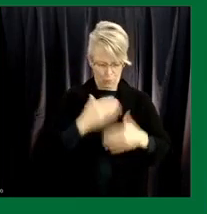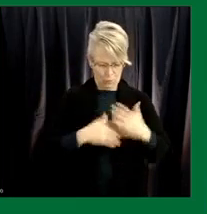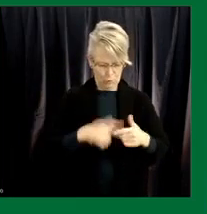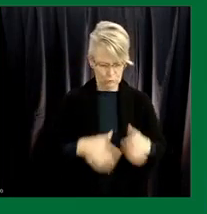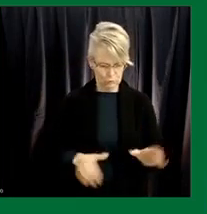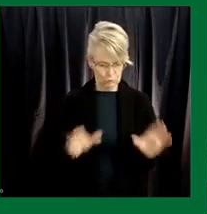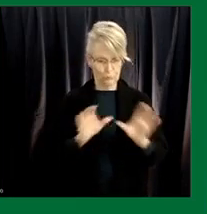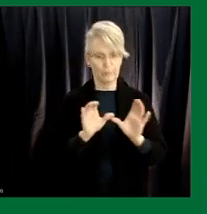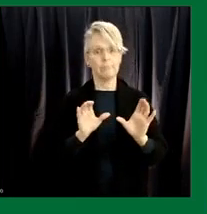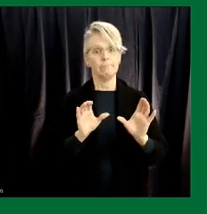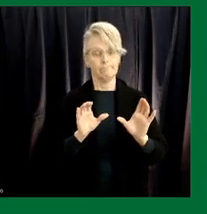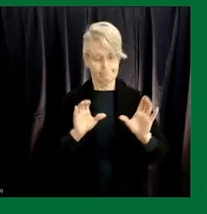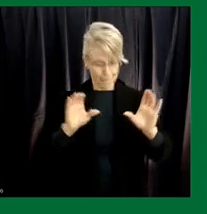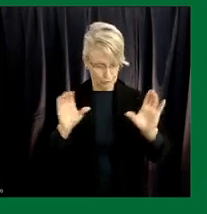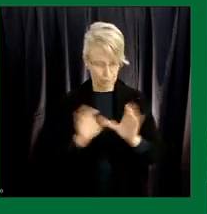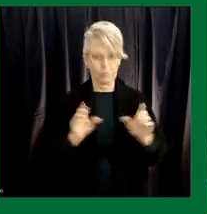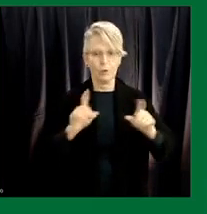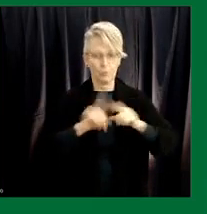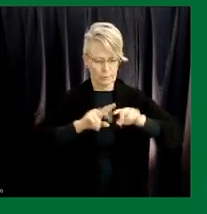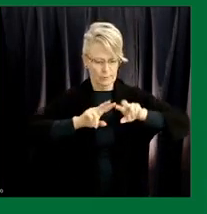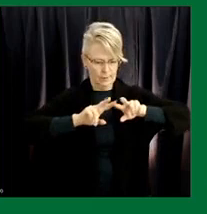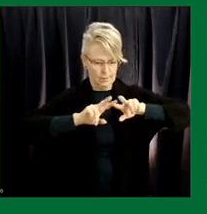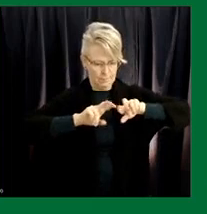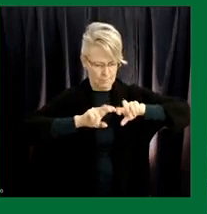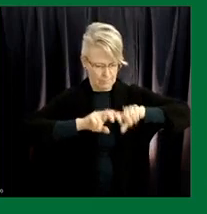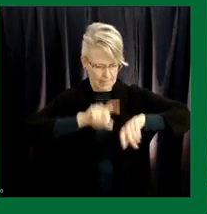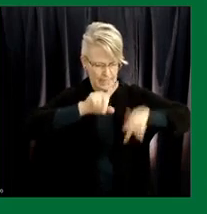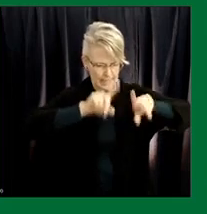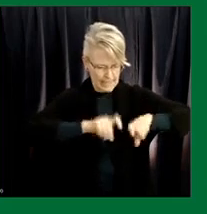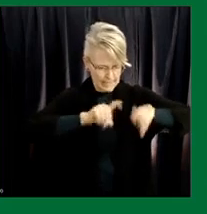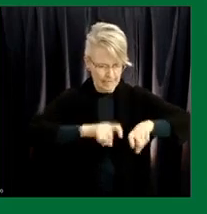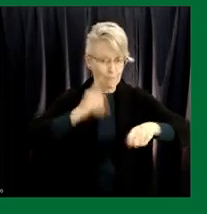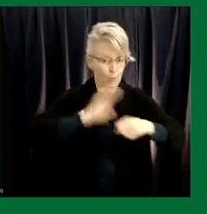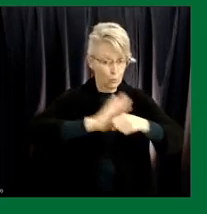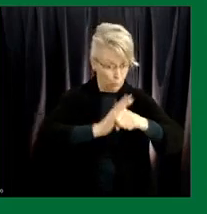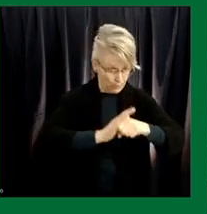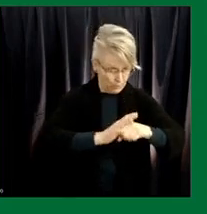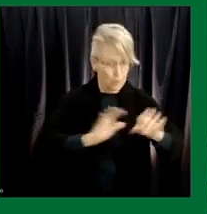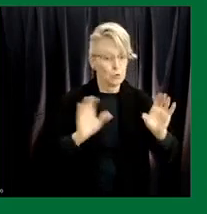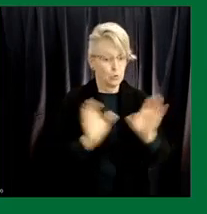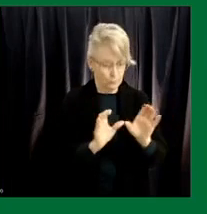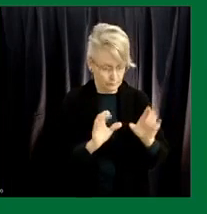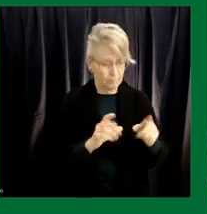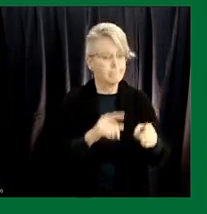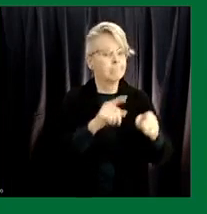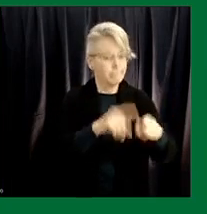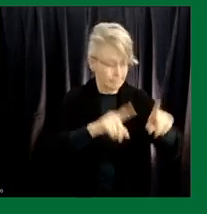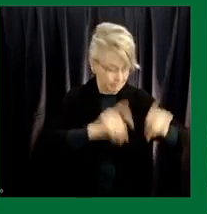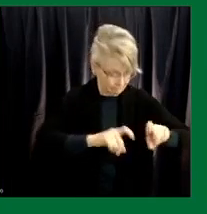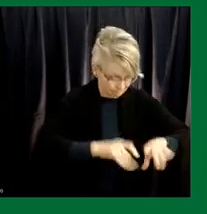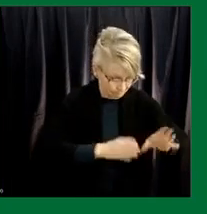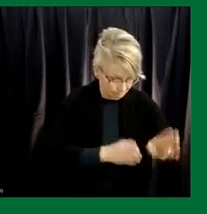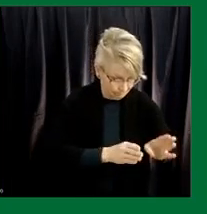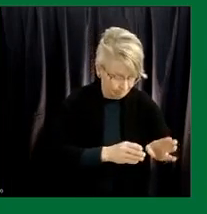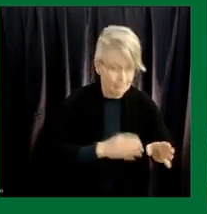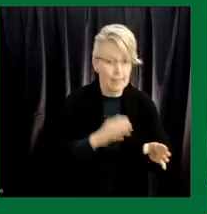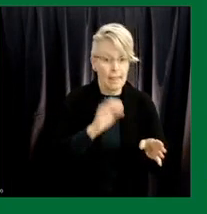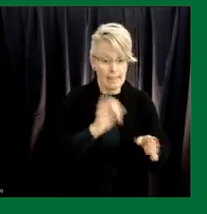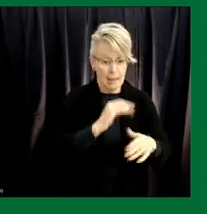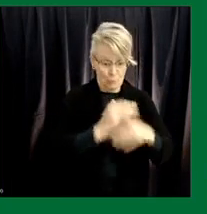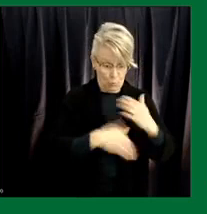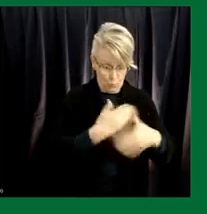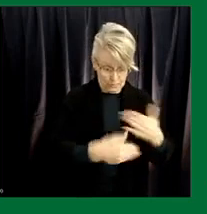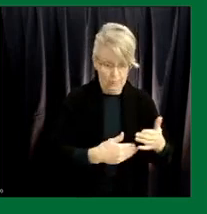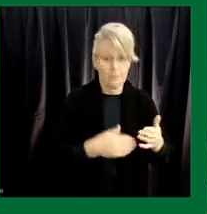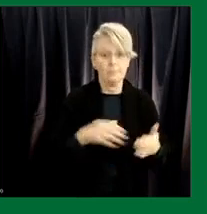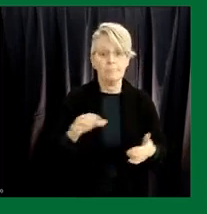become certified to uh test the covid virus uh positive cases itself and that that process does